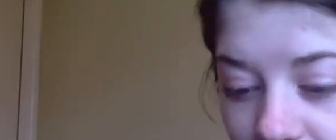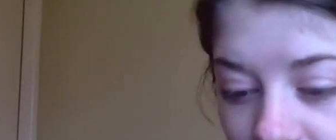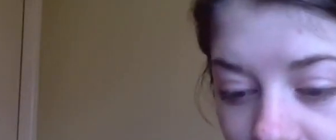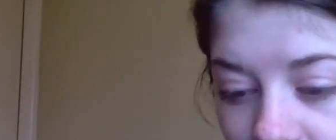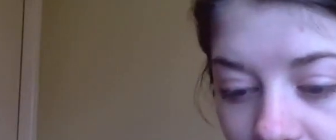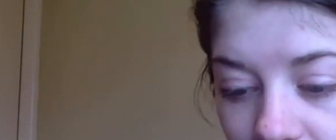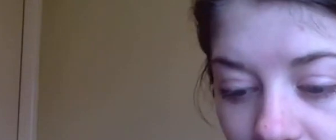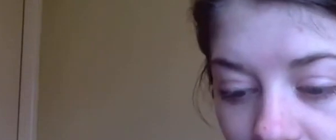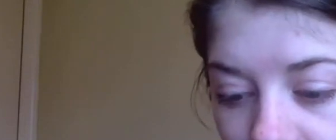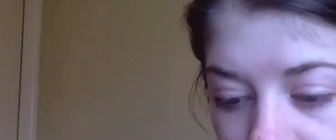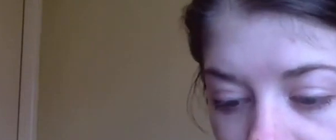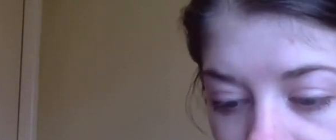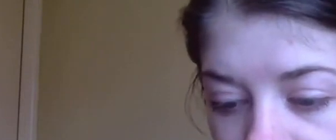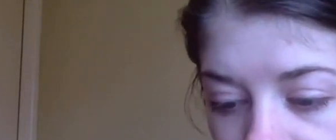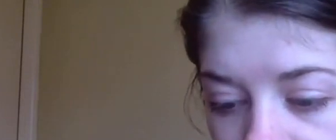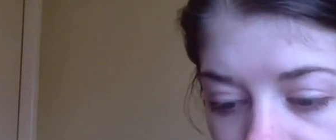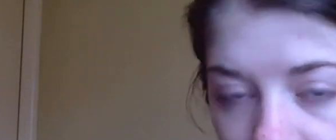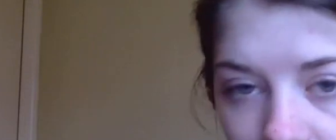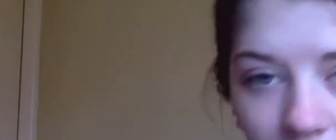the…